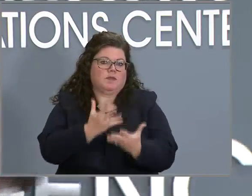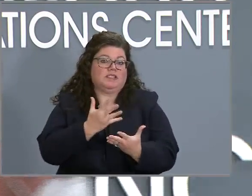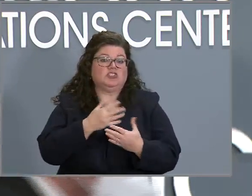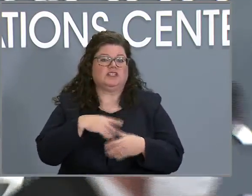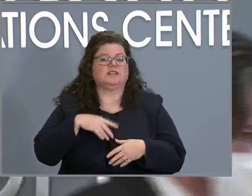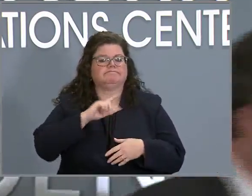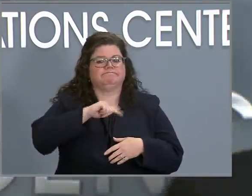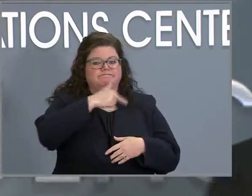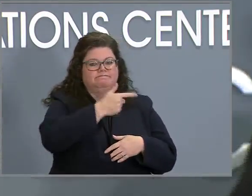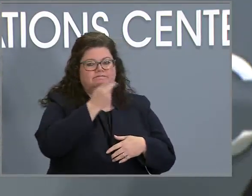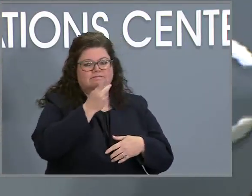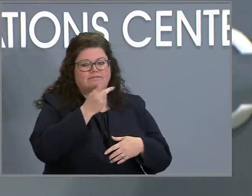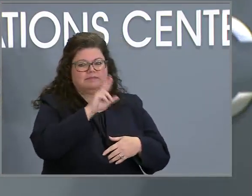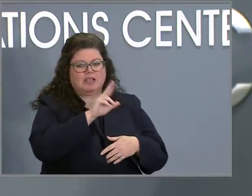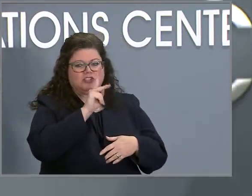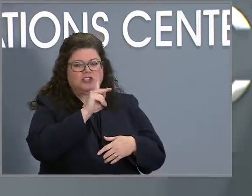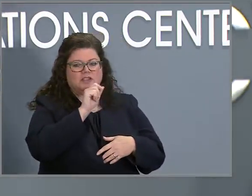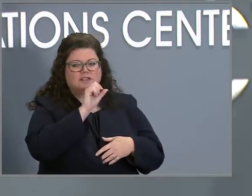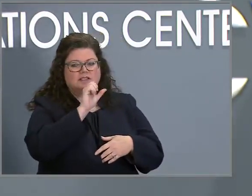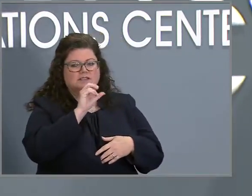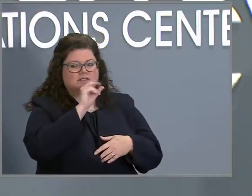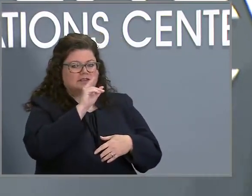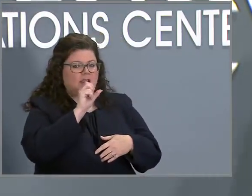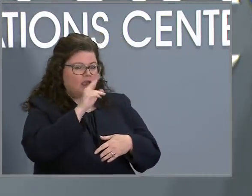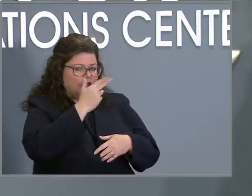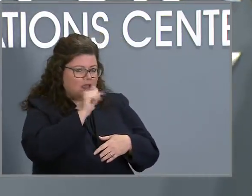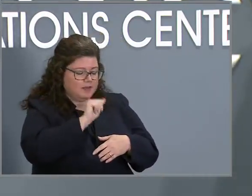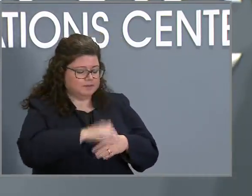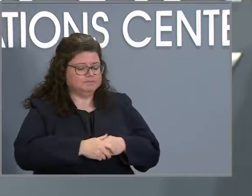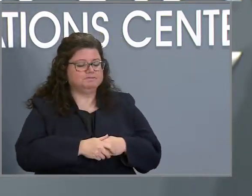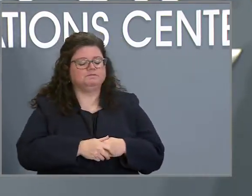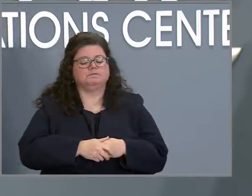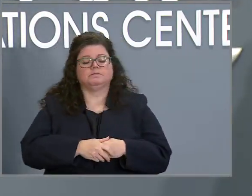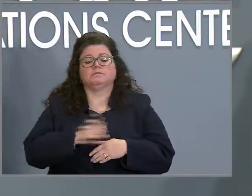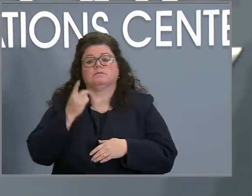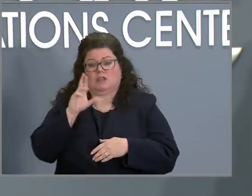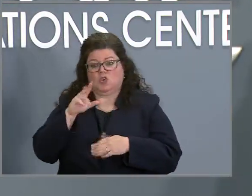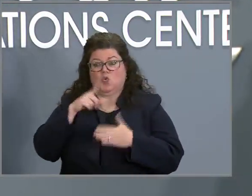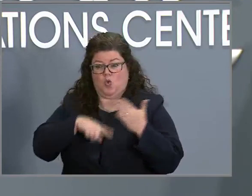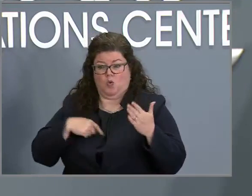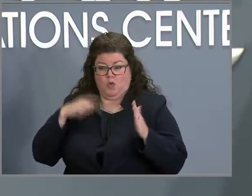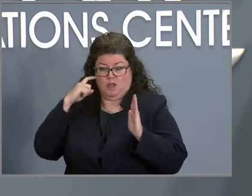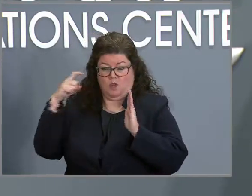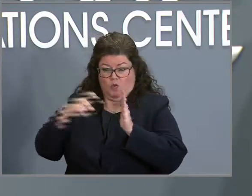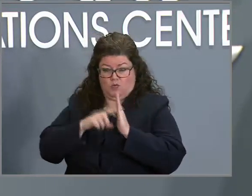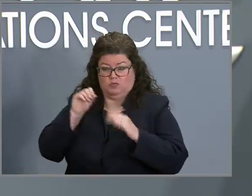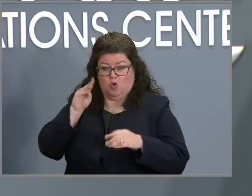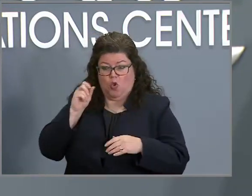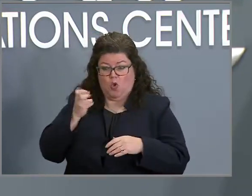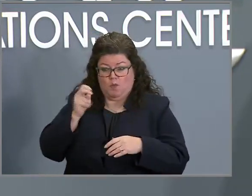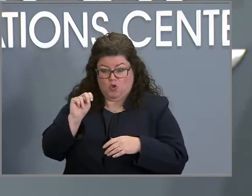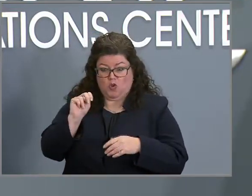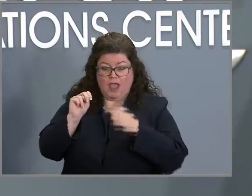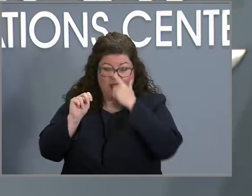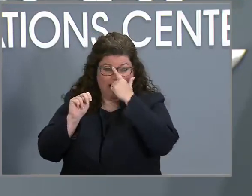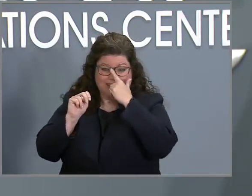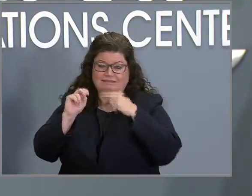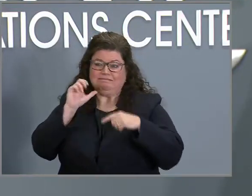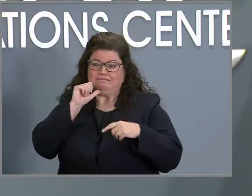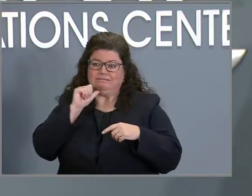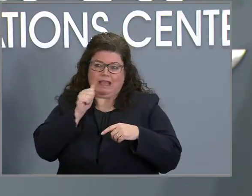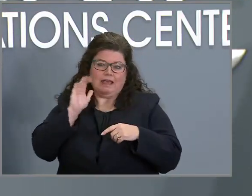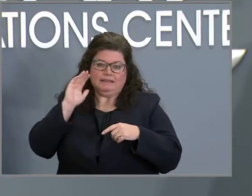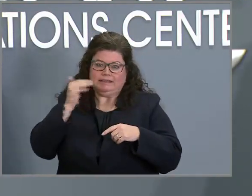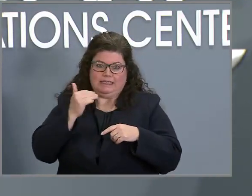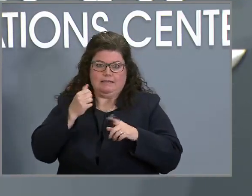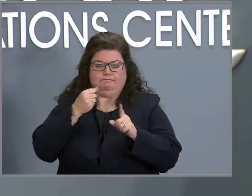Thanks, secretary. And thanks for the question, Rose. So what we've seen with the Omicron variant is that it is less severe. And part of the reason why that might be is because it is more